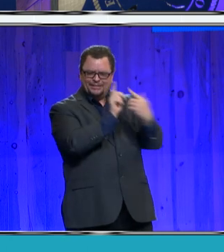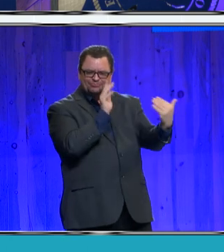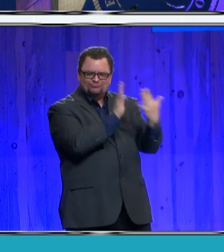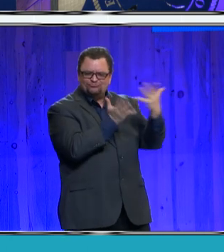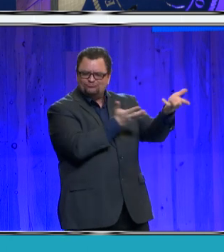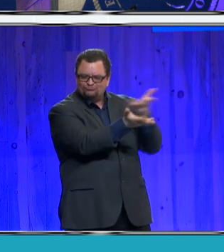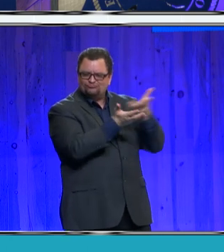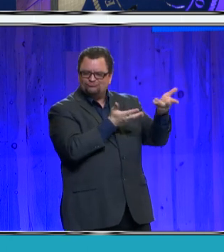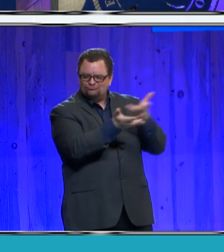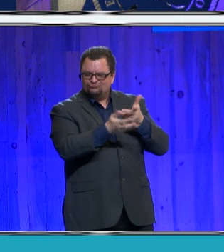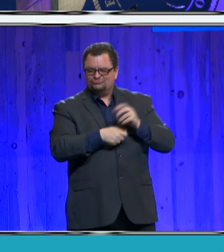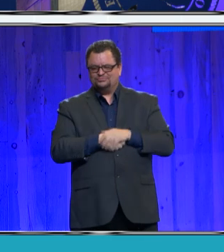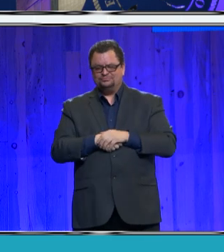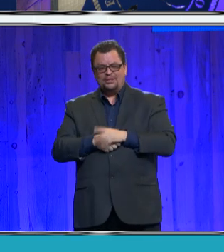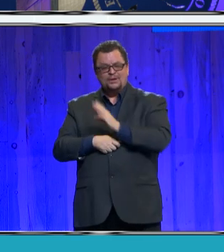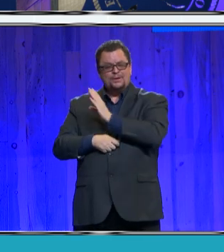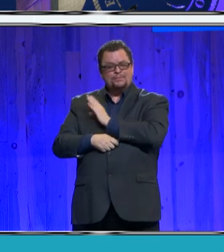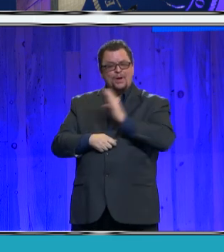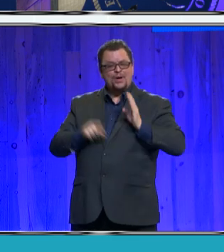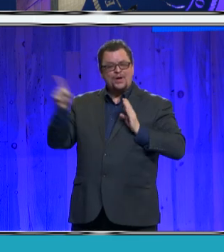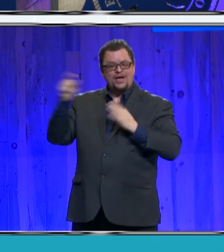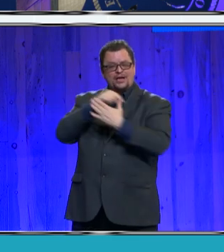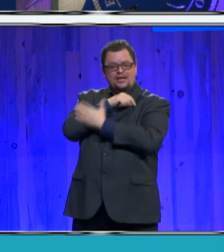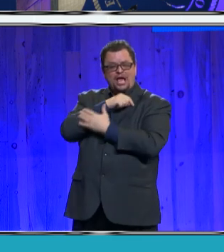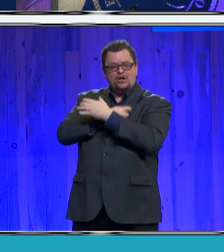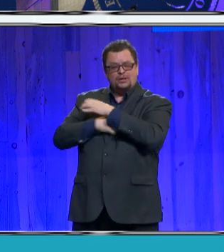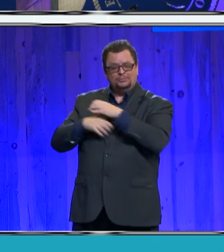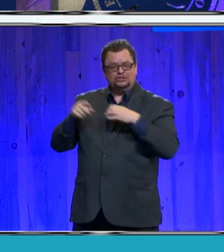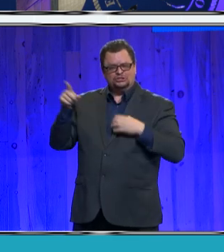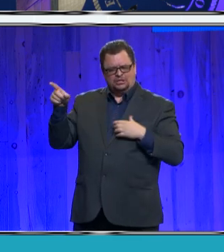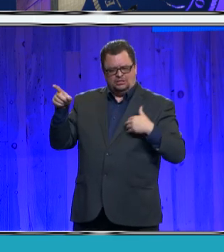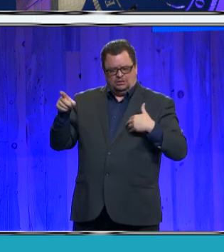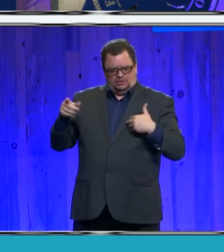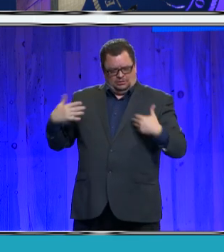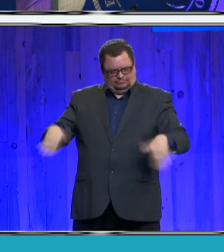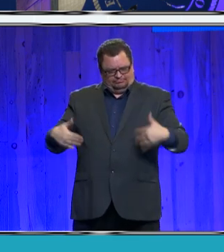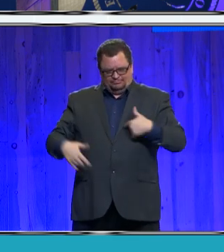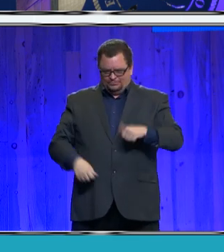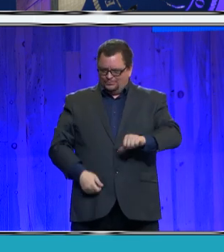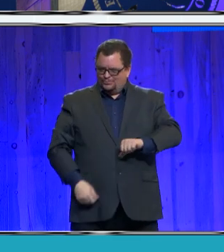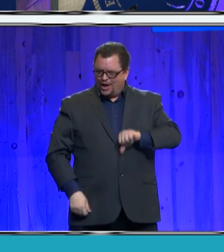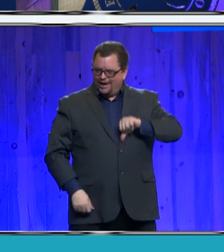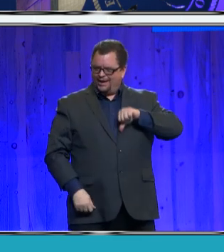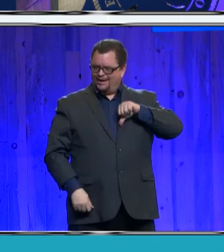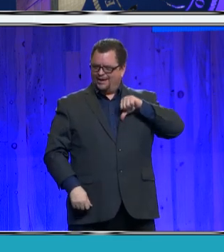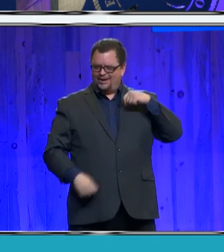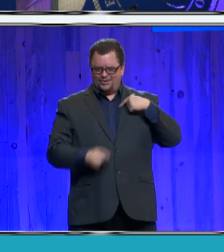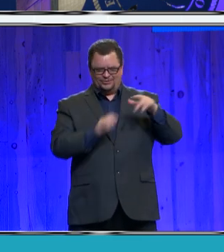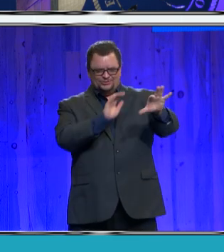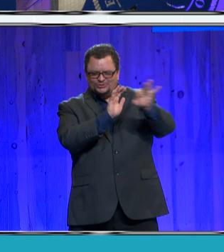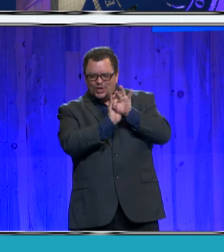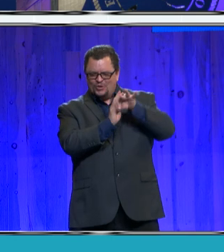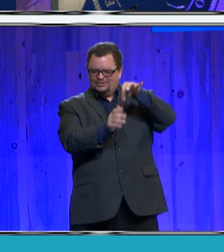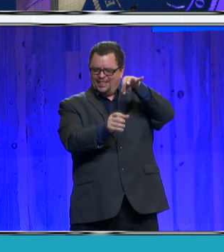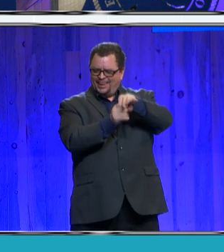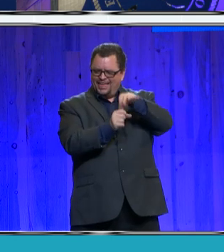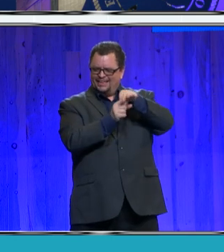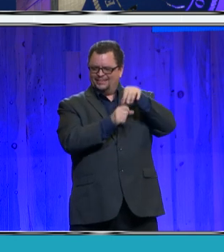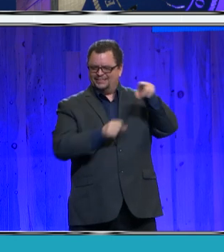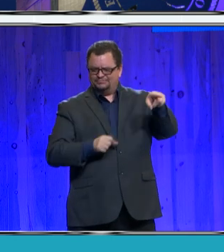commissioners, I am proud that we have such a dedicated group of elected officials who are committed to doing the next right thing.